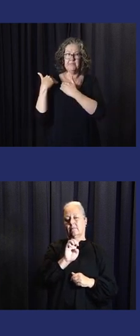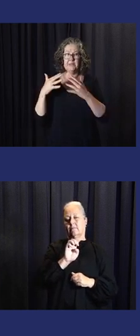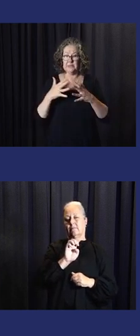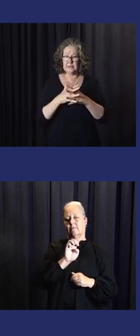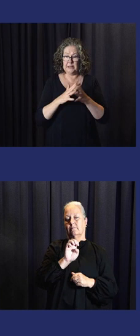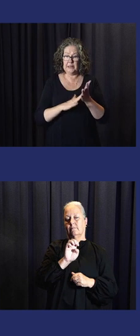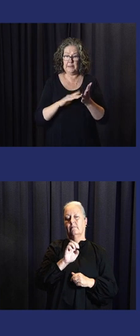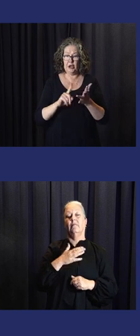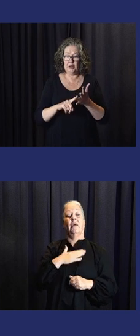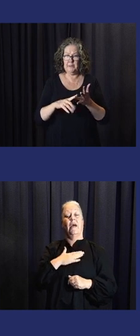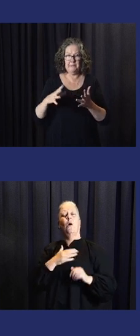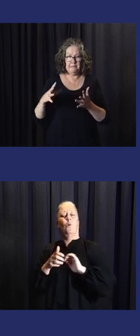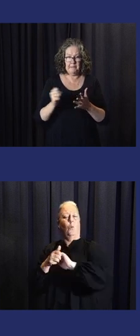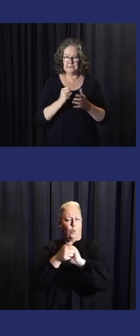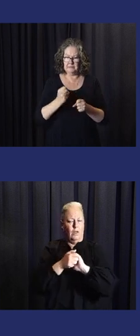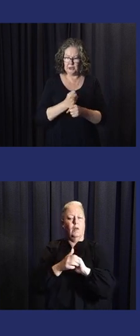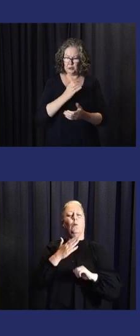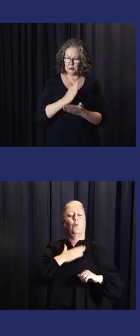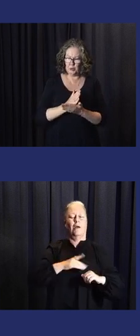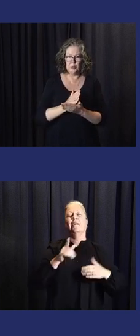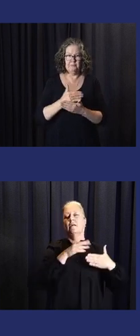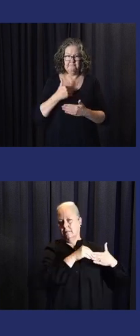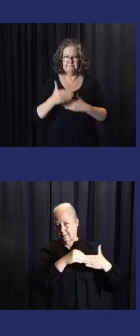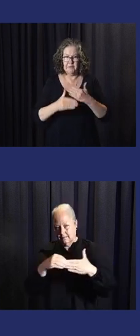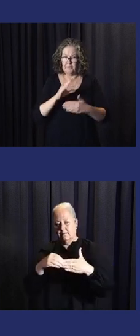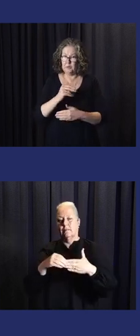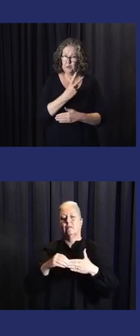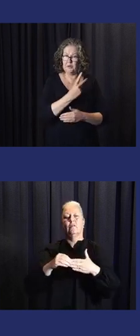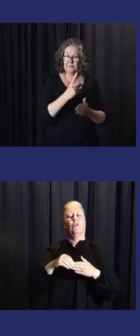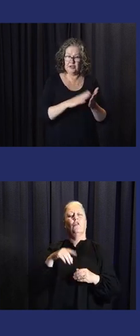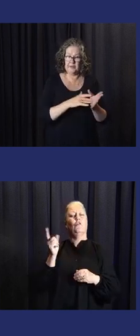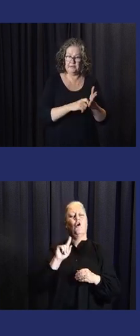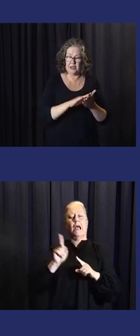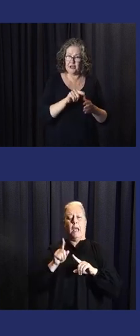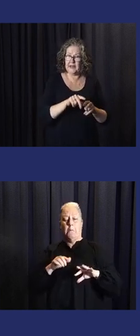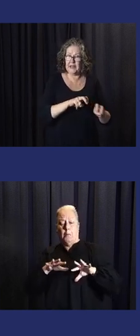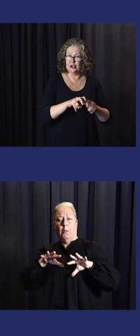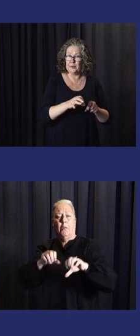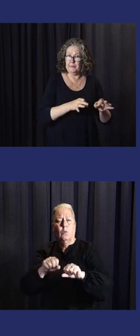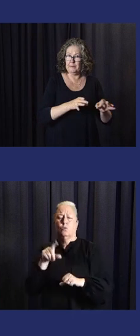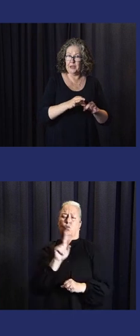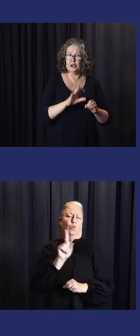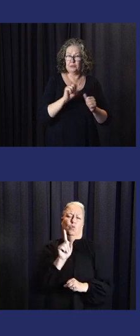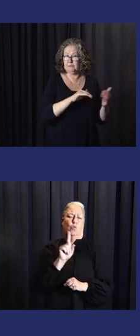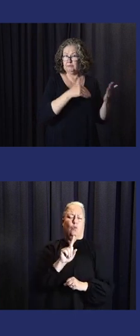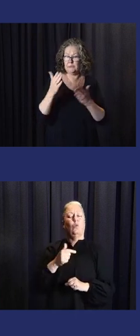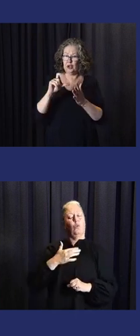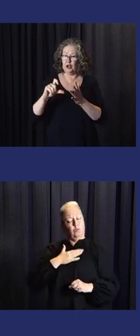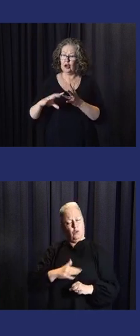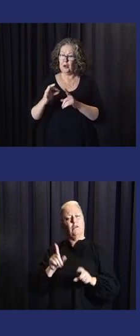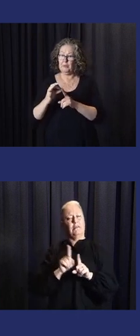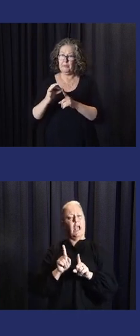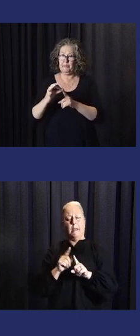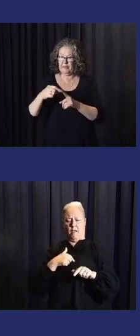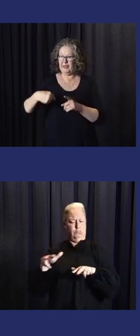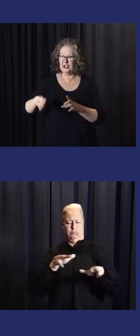not for the WMO to own it. And therefore, we've got to make sure that everything we do going since the 23rd of March when he made